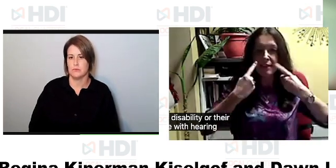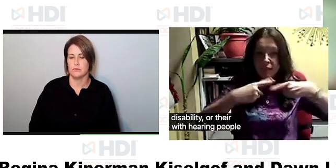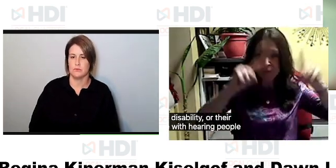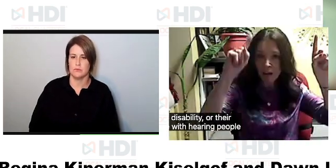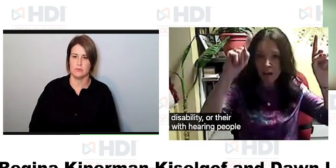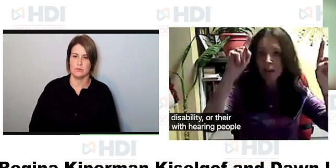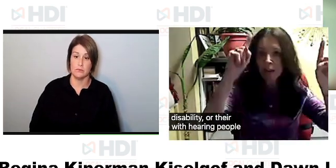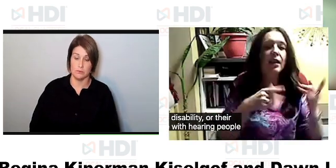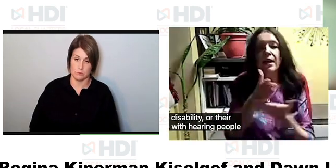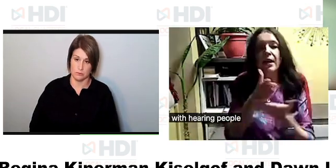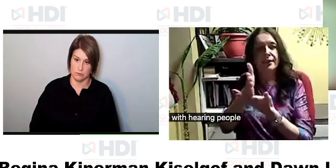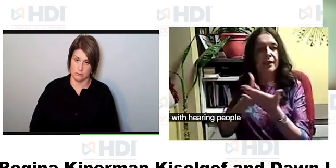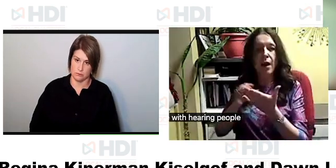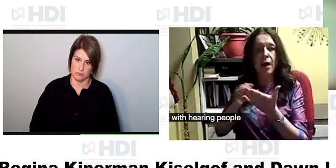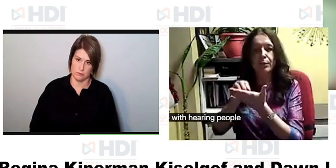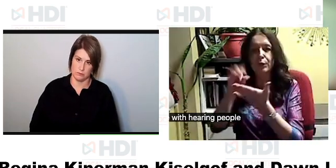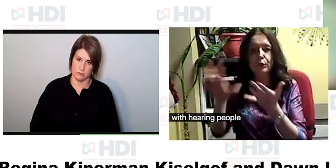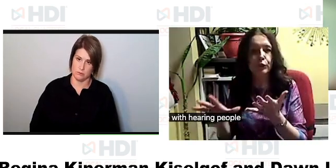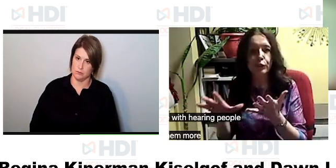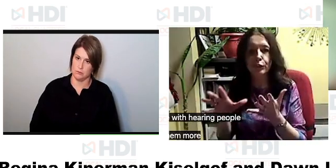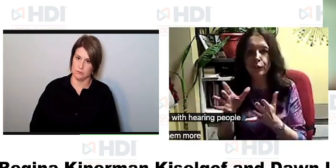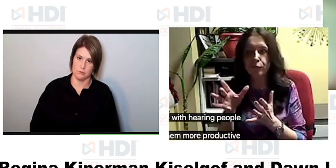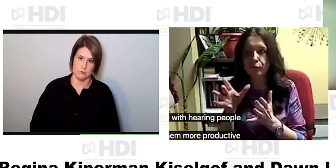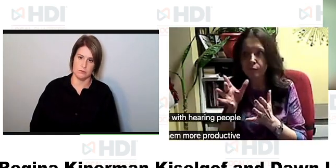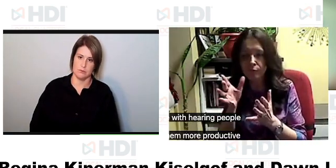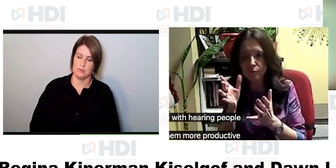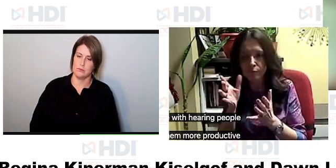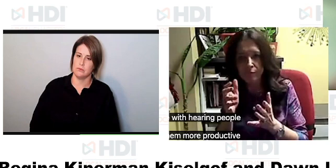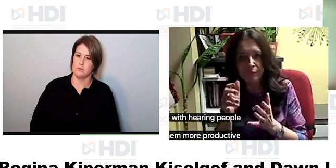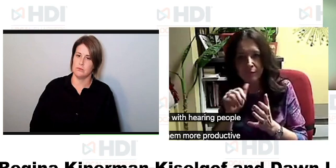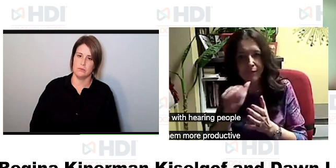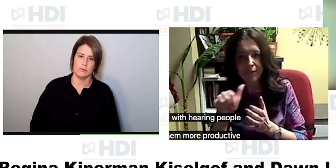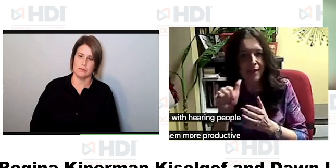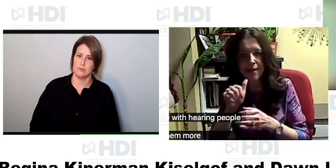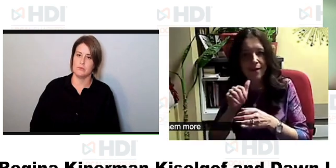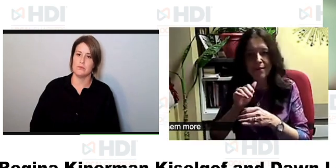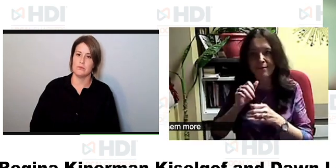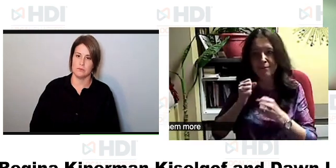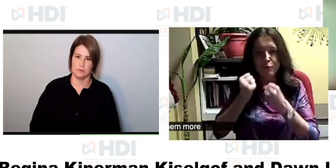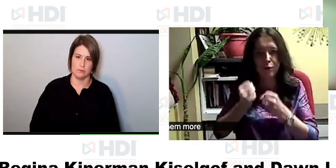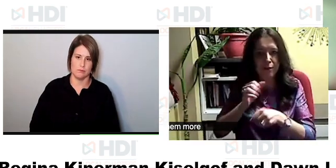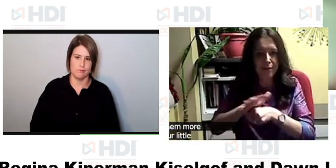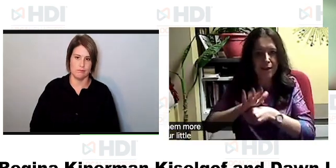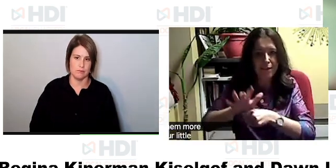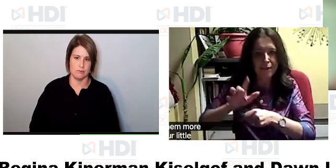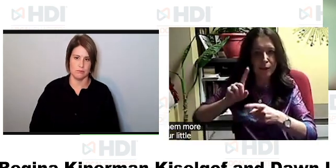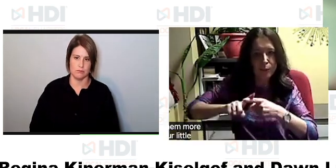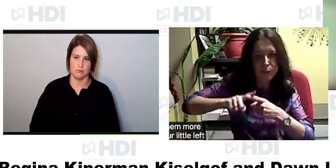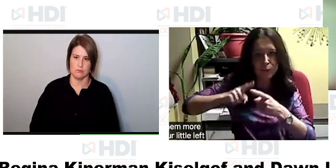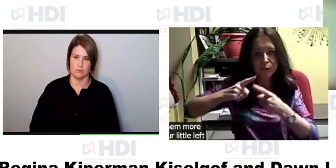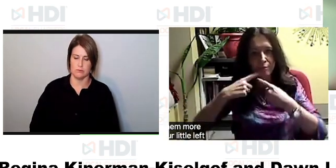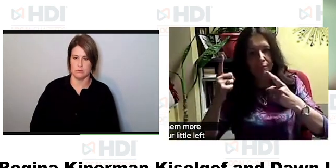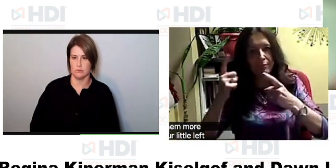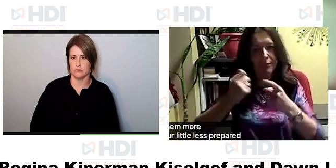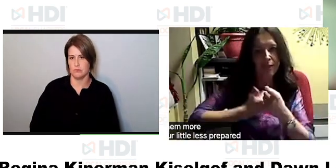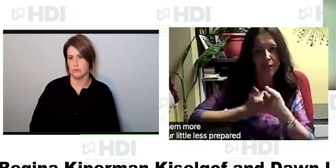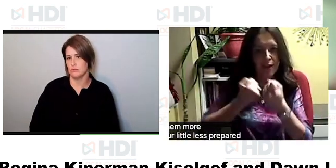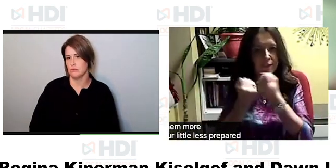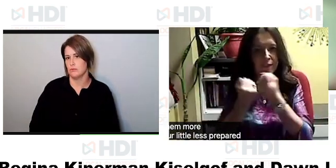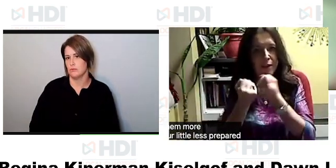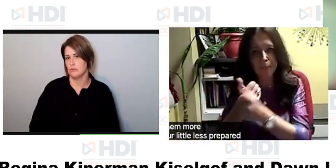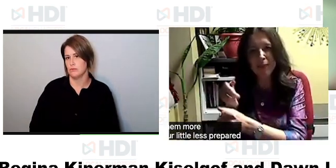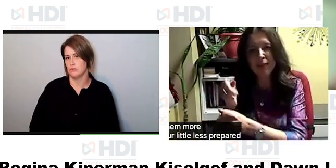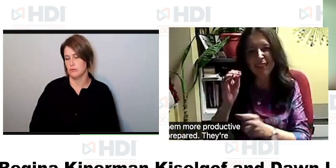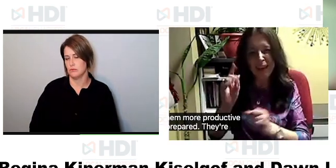they all of that can make them more productive some students are a little less prepared they're